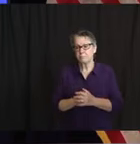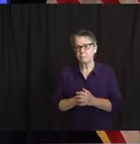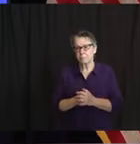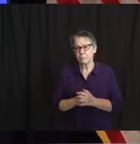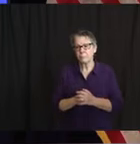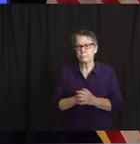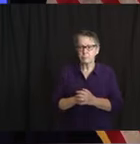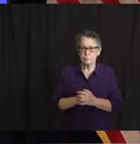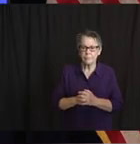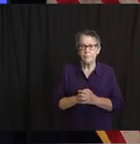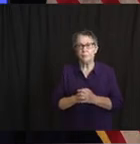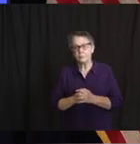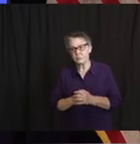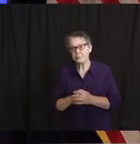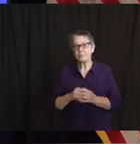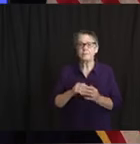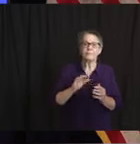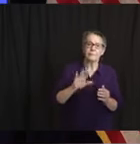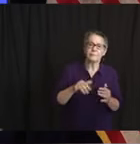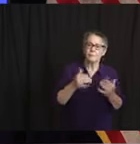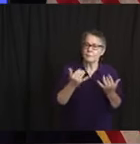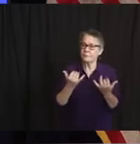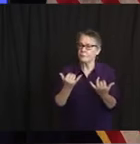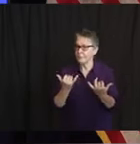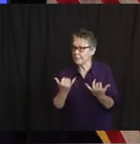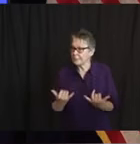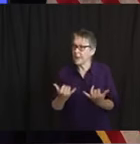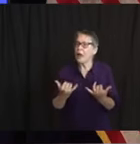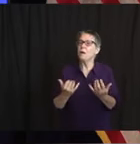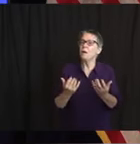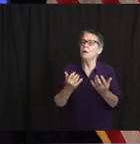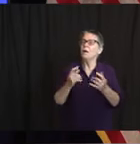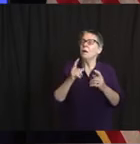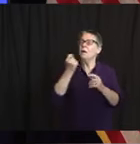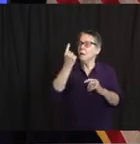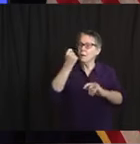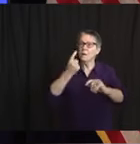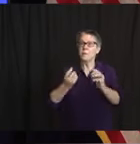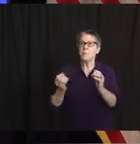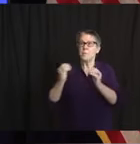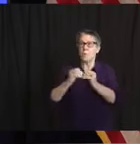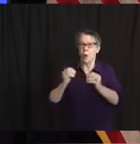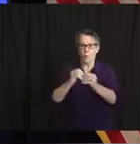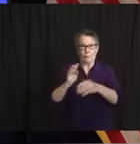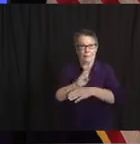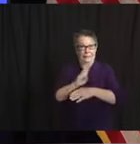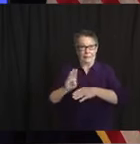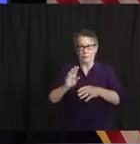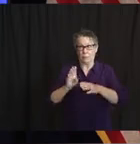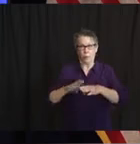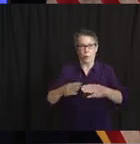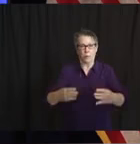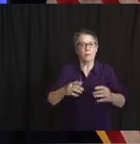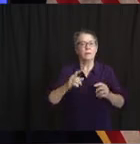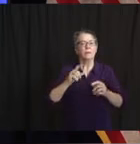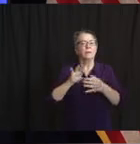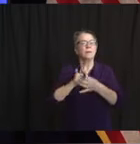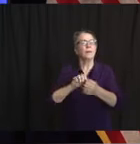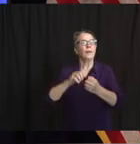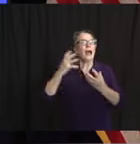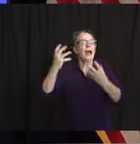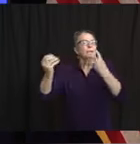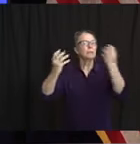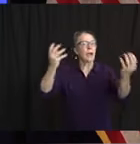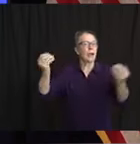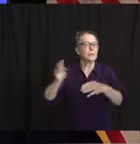is outside. And that will continue to be, at least in the near term, our bias. But we are trying constantly to learn